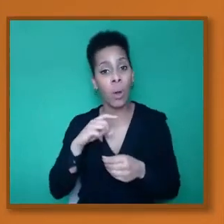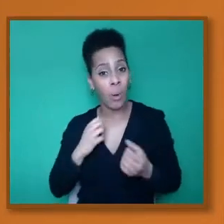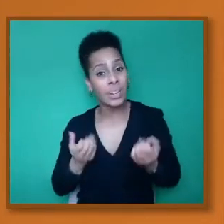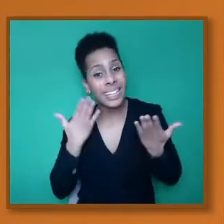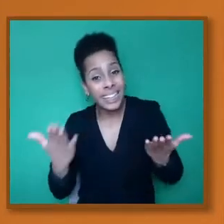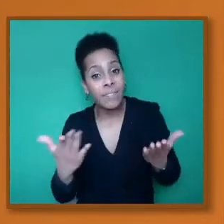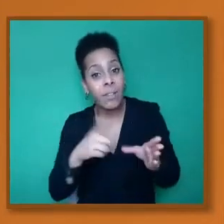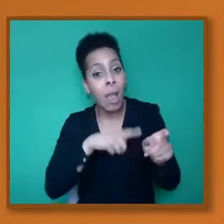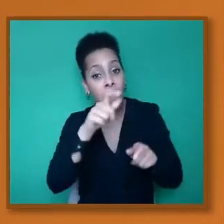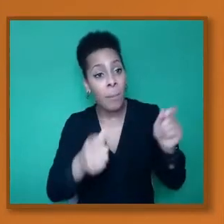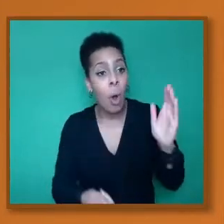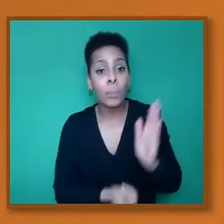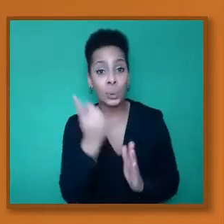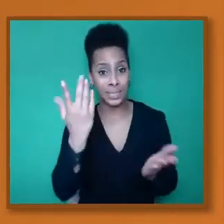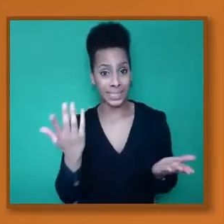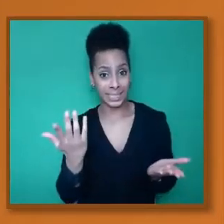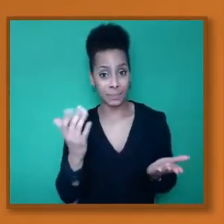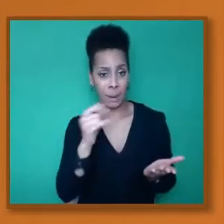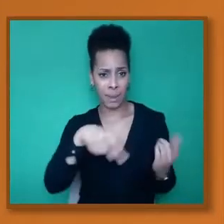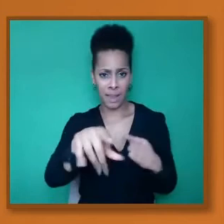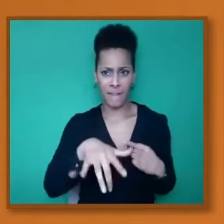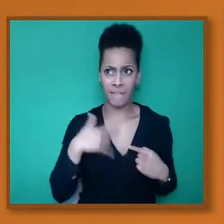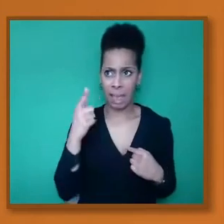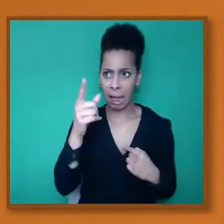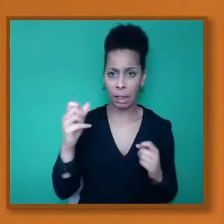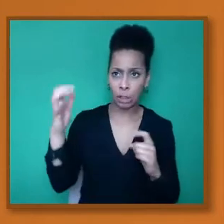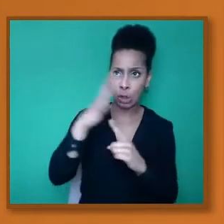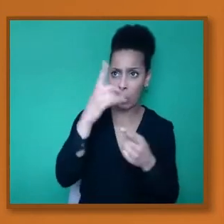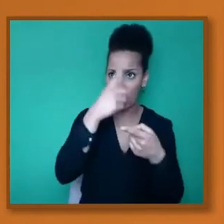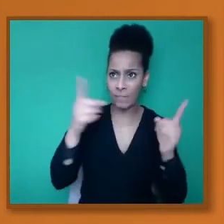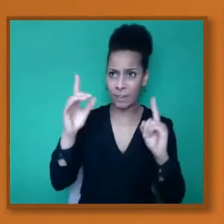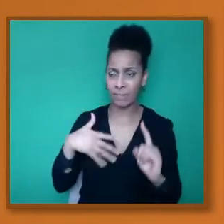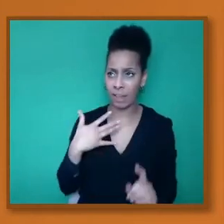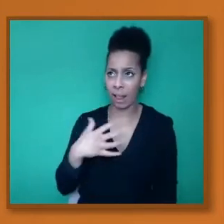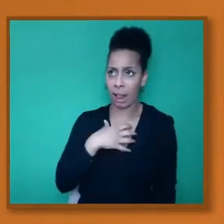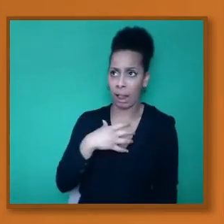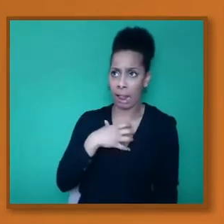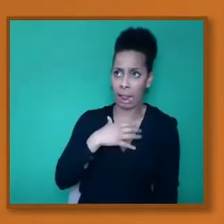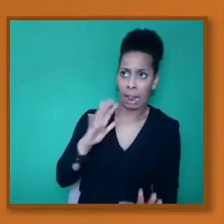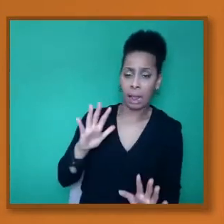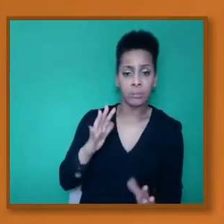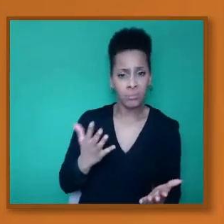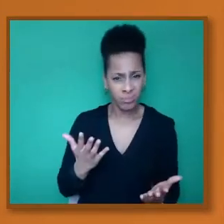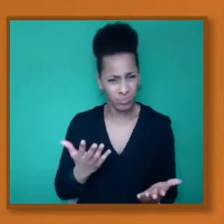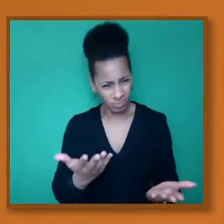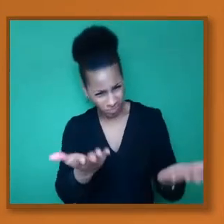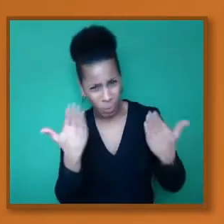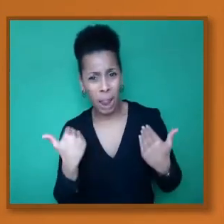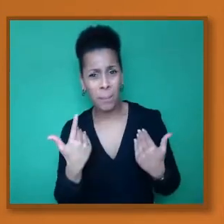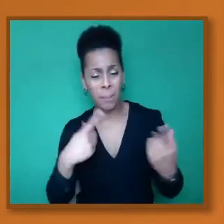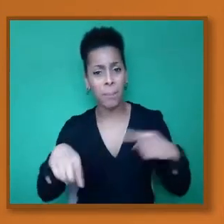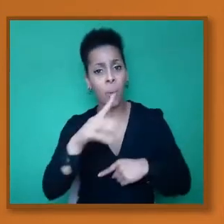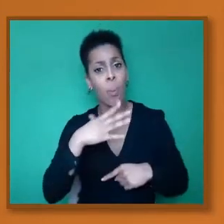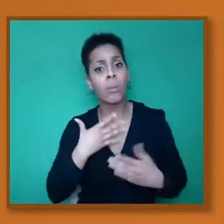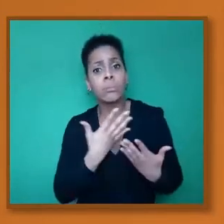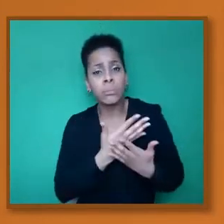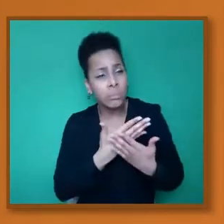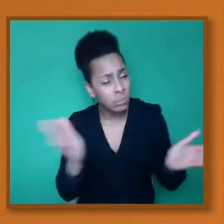may be a bit daunted by them, but they want to open their doors to as many unsuccessful young people as possible.